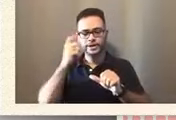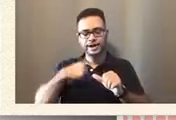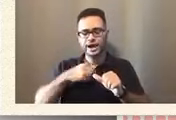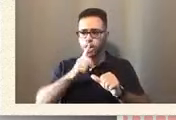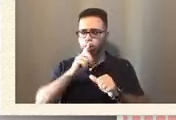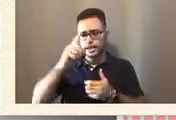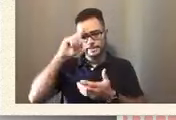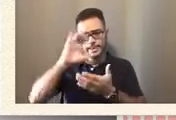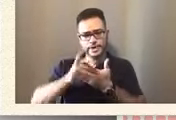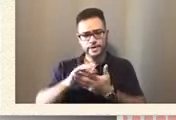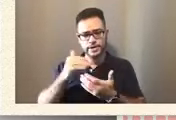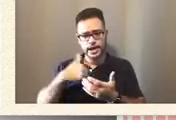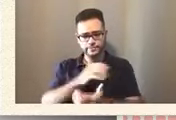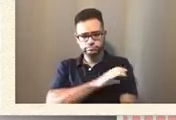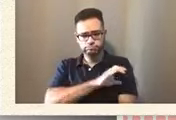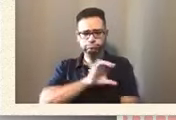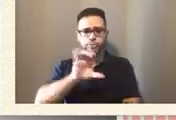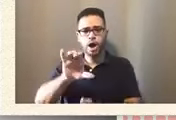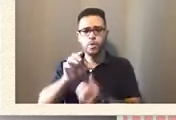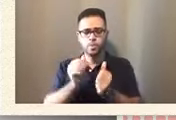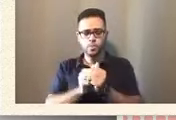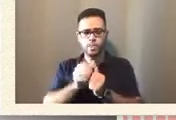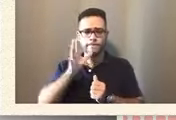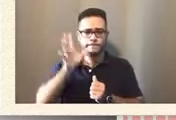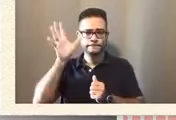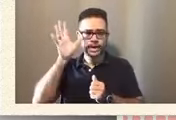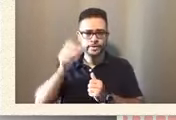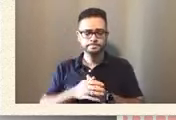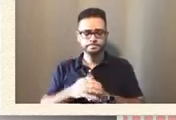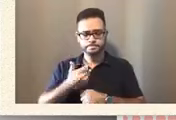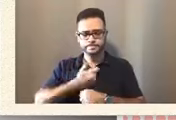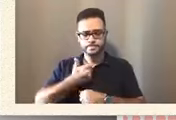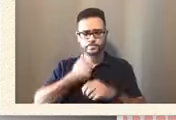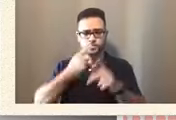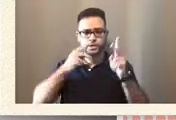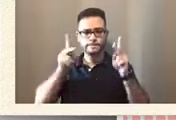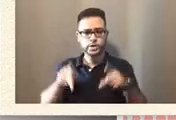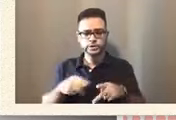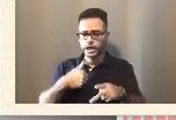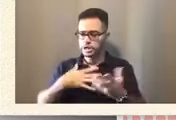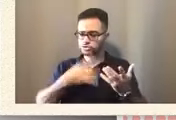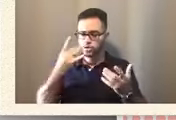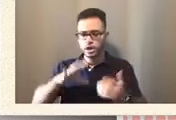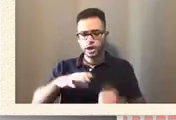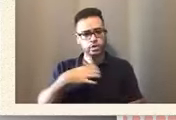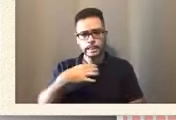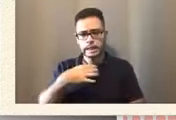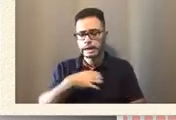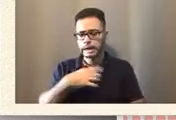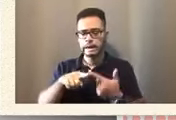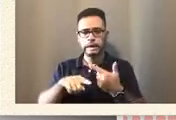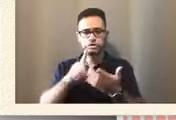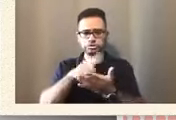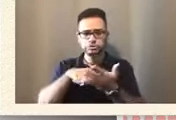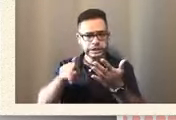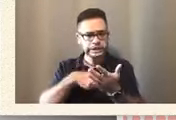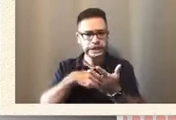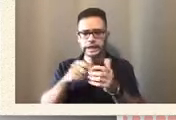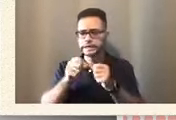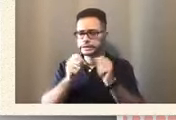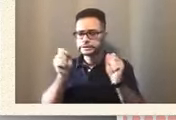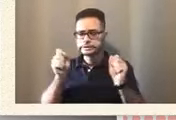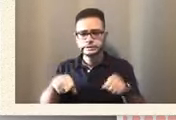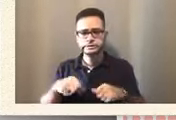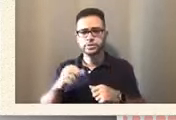in power with parents. I'm the person who doesn't like to complain and criticize the system, the public. I'm